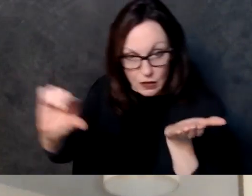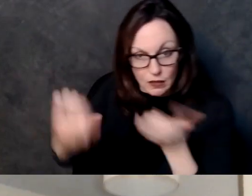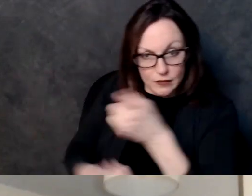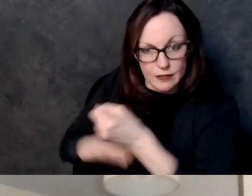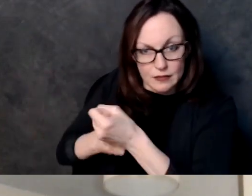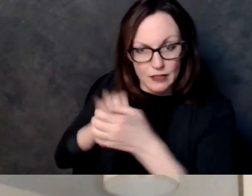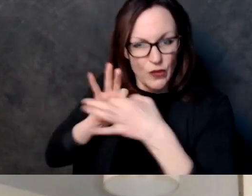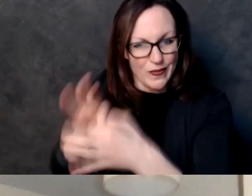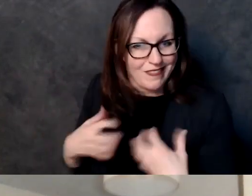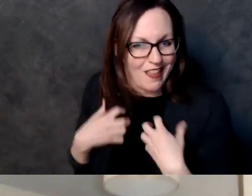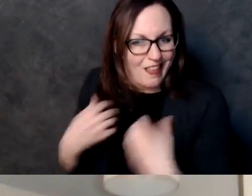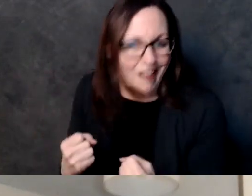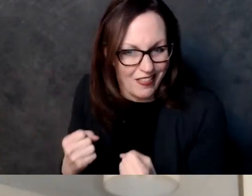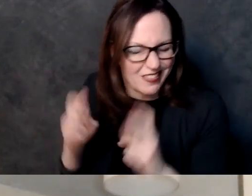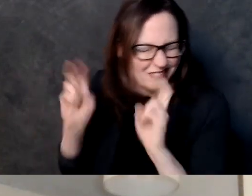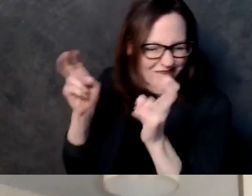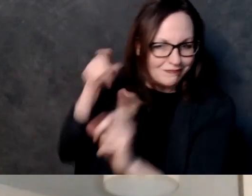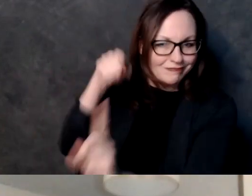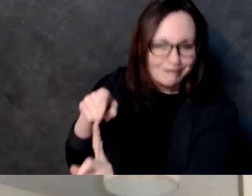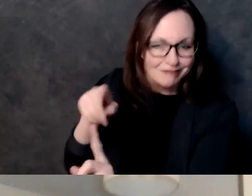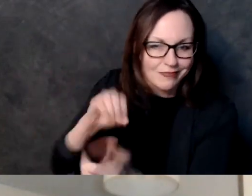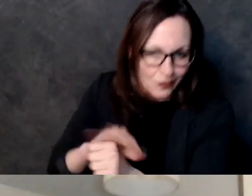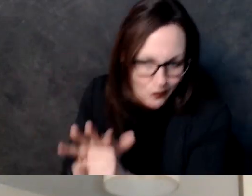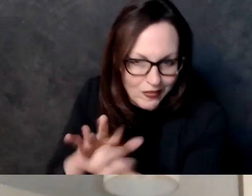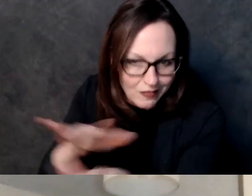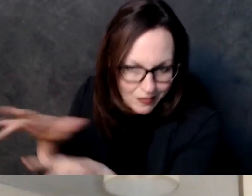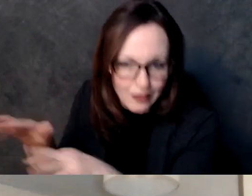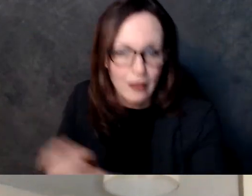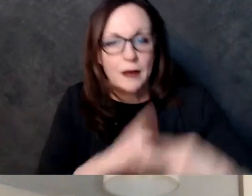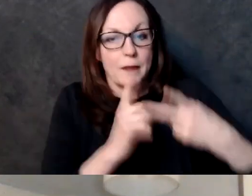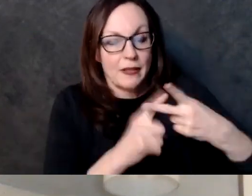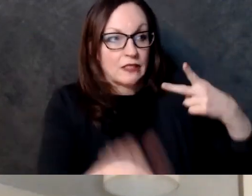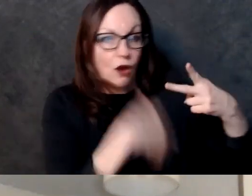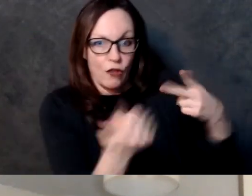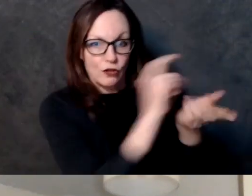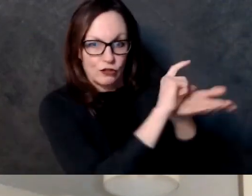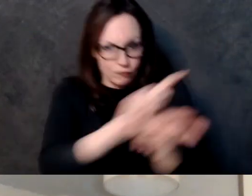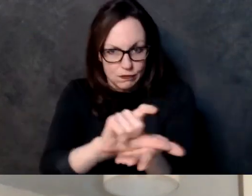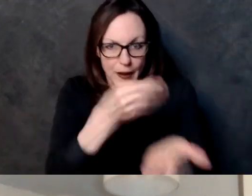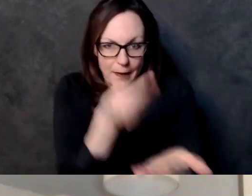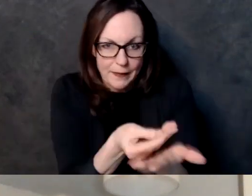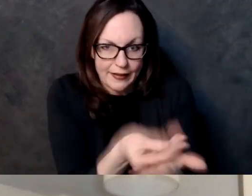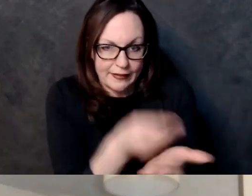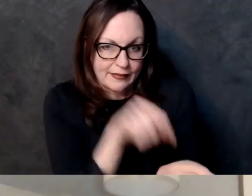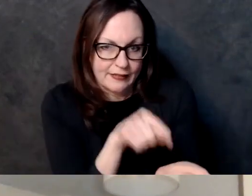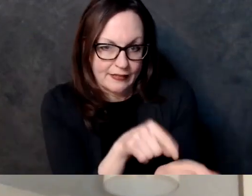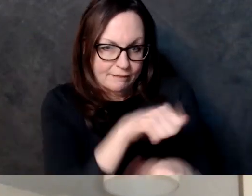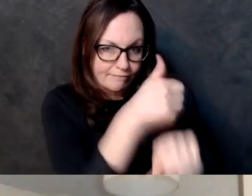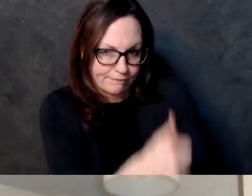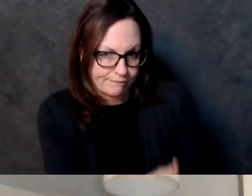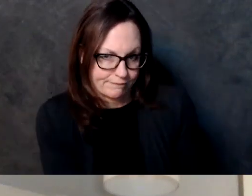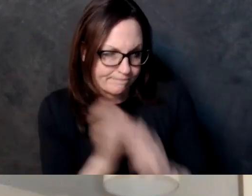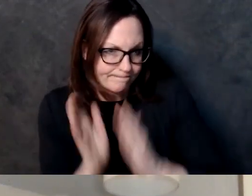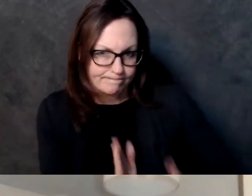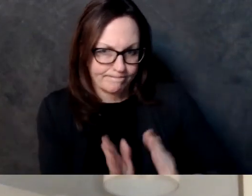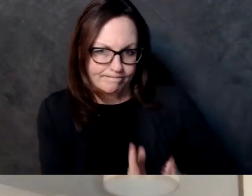of course to be able to move the vaccine um so there's a very good chance that that version is going to move through so we'll see uh that has to